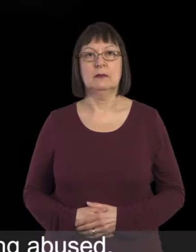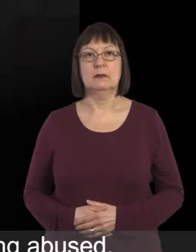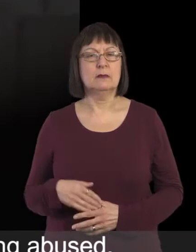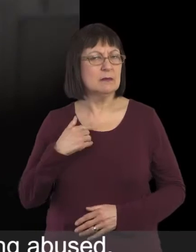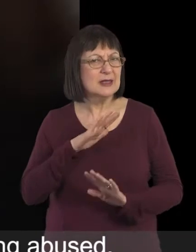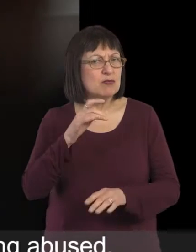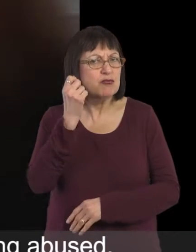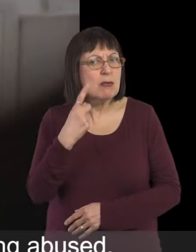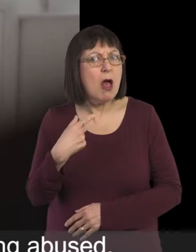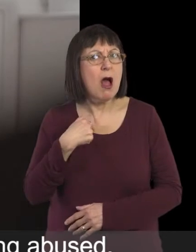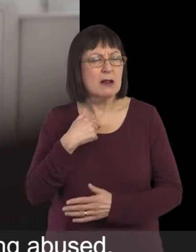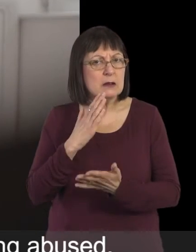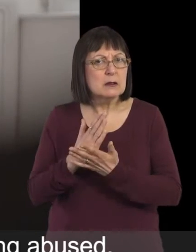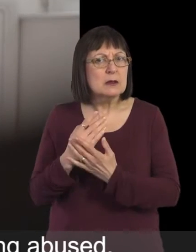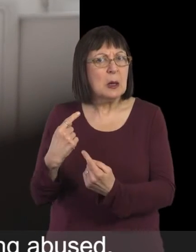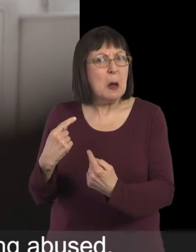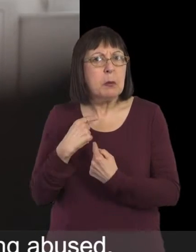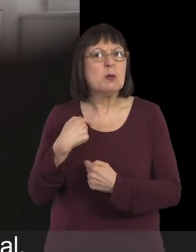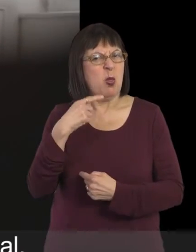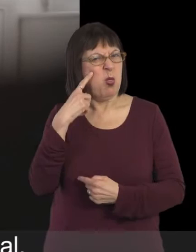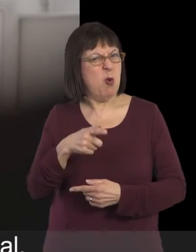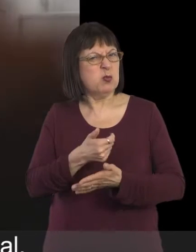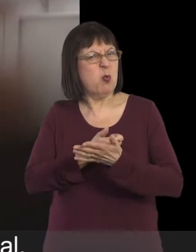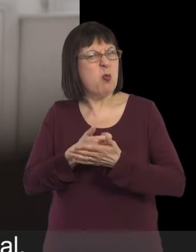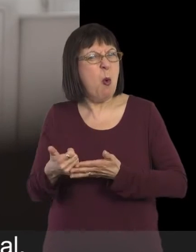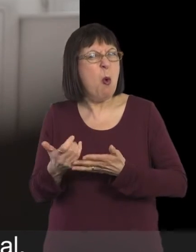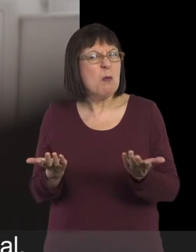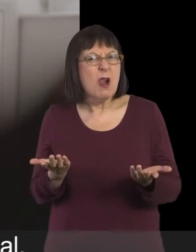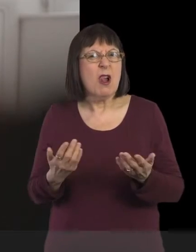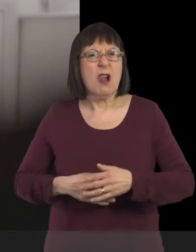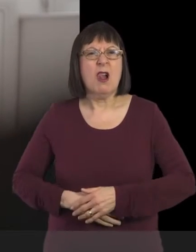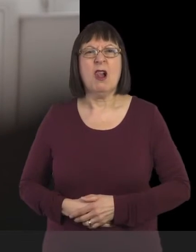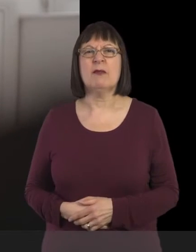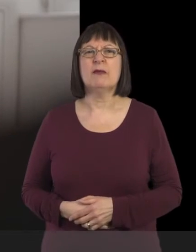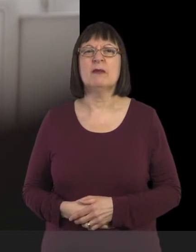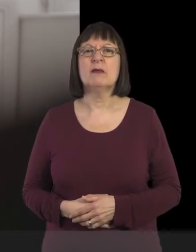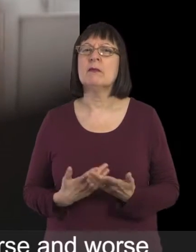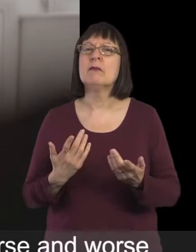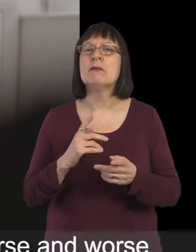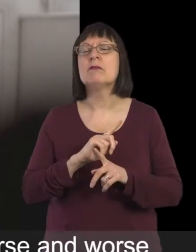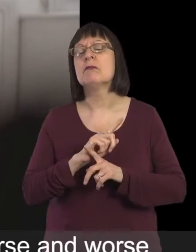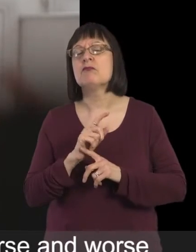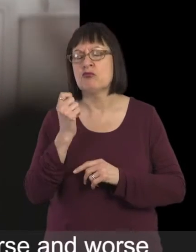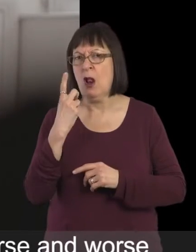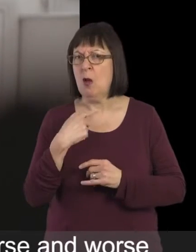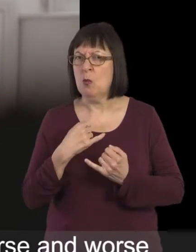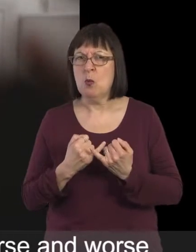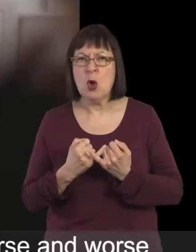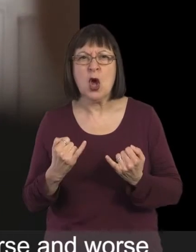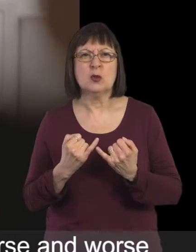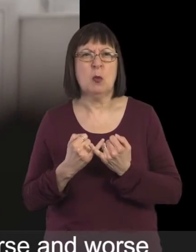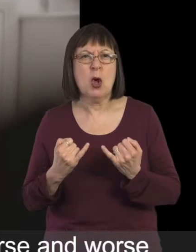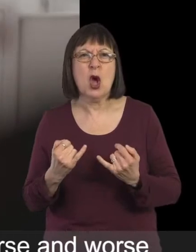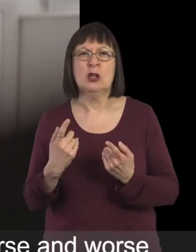I didn't realise that I was being abused. I thought it was normal. And it wasn't until later that it got